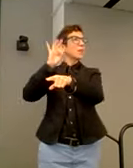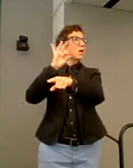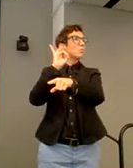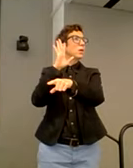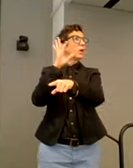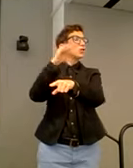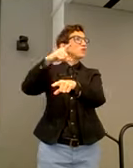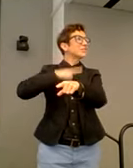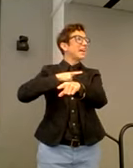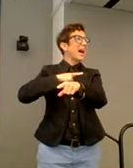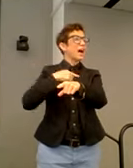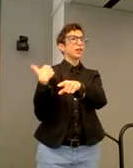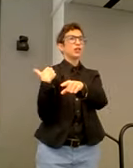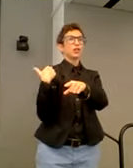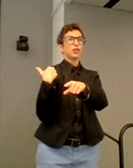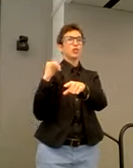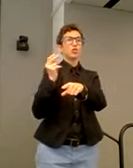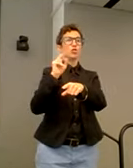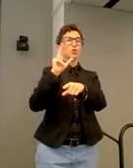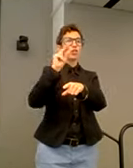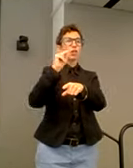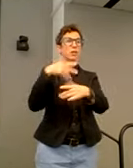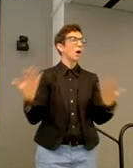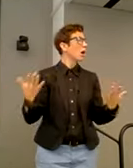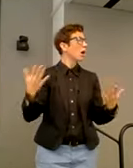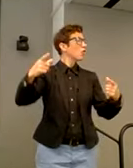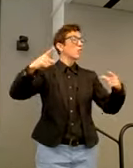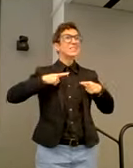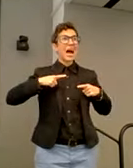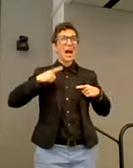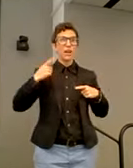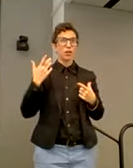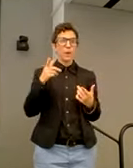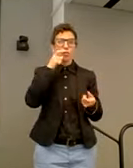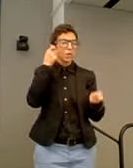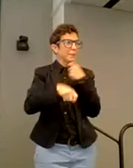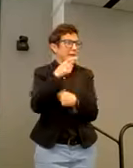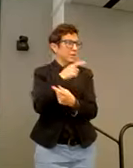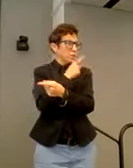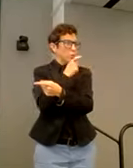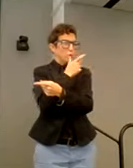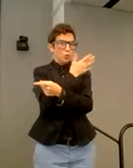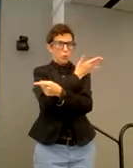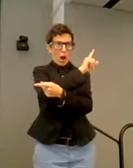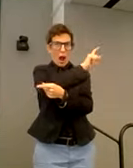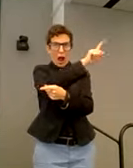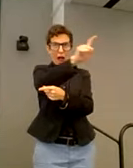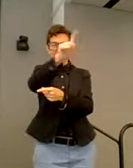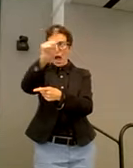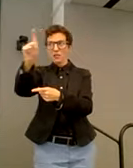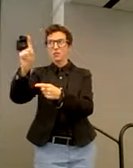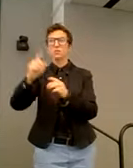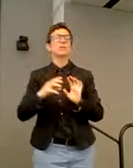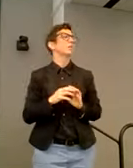June 30th. And so I asked, you know, who is replacing Sarah and it absolutely